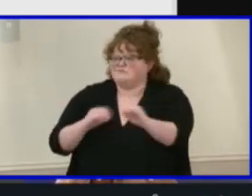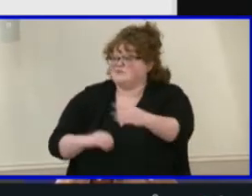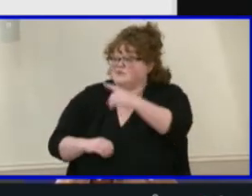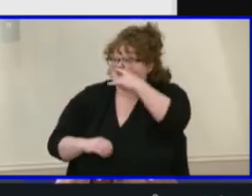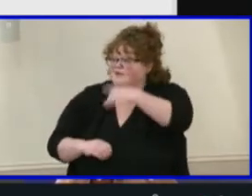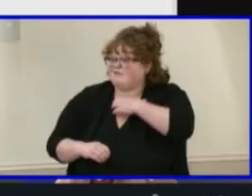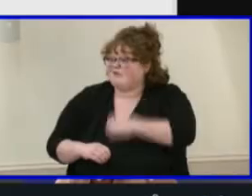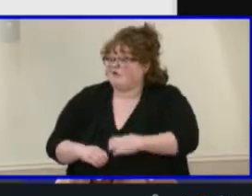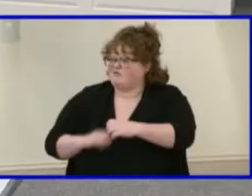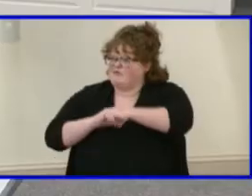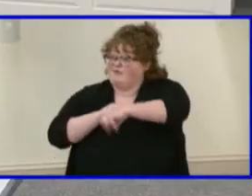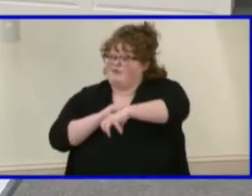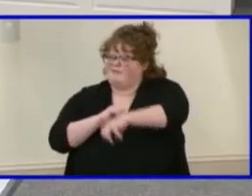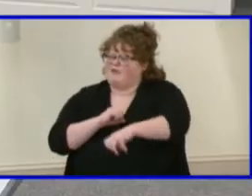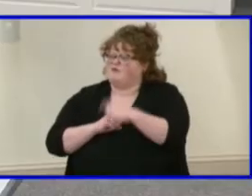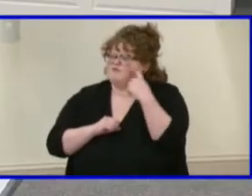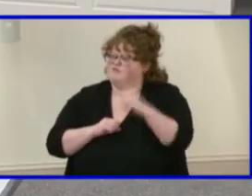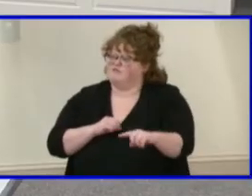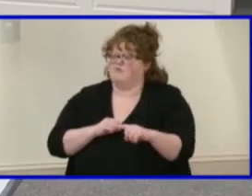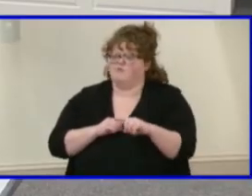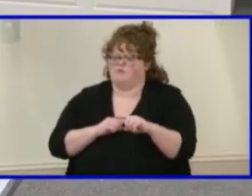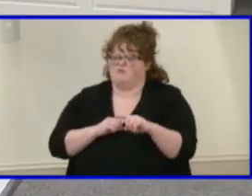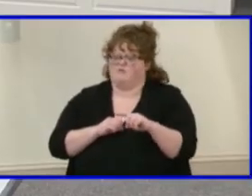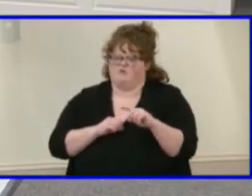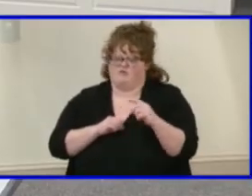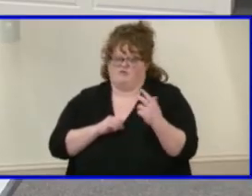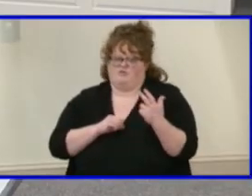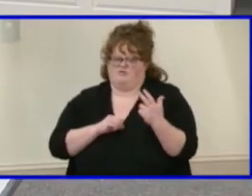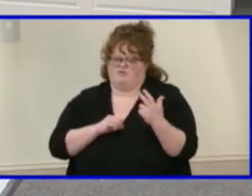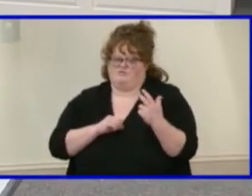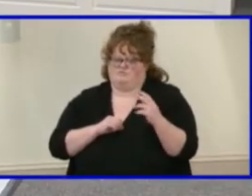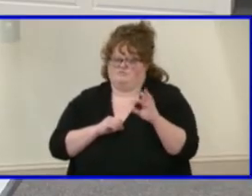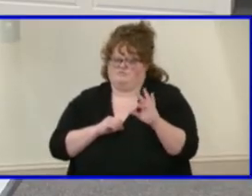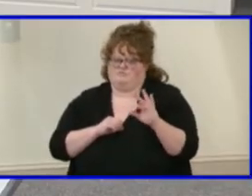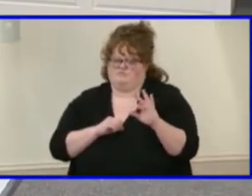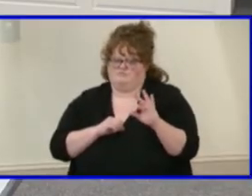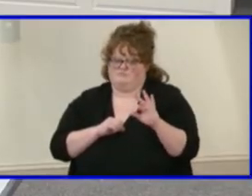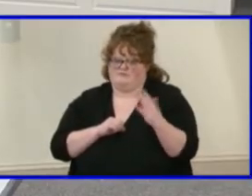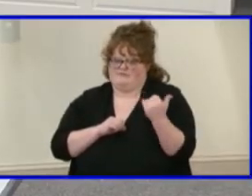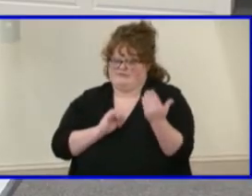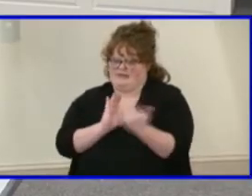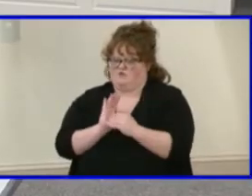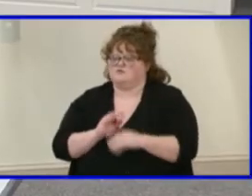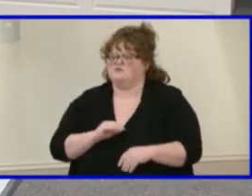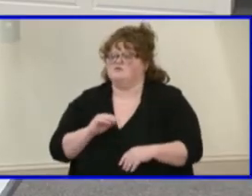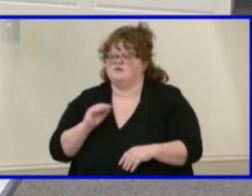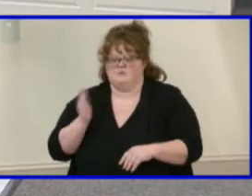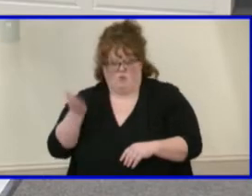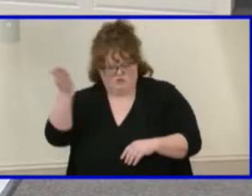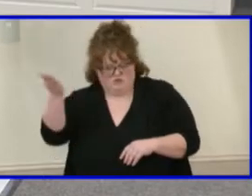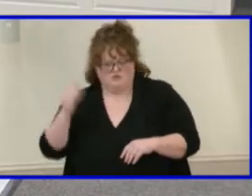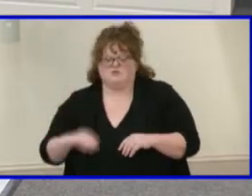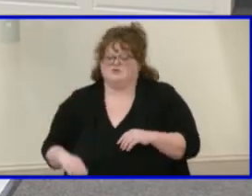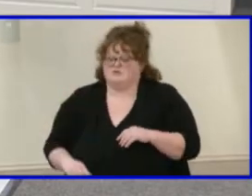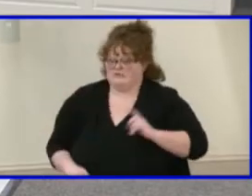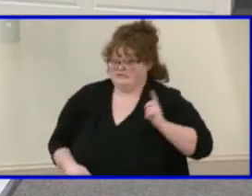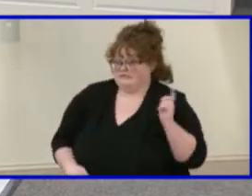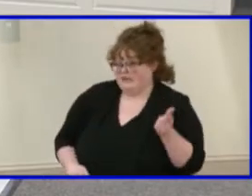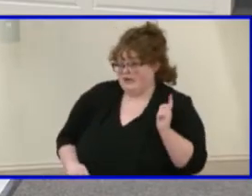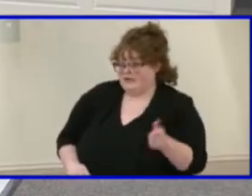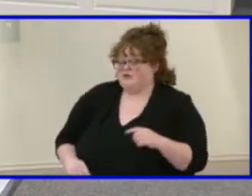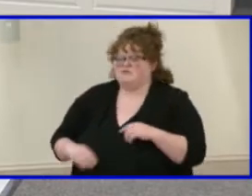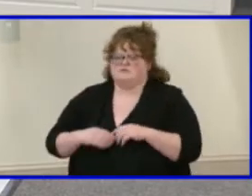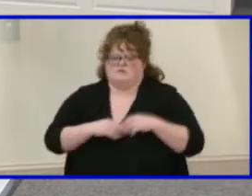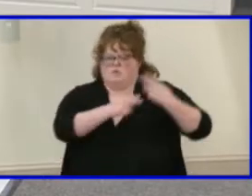in the amount of $15,000? Second. And moved by Mrs. Ogburn. Is there a second? Second. Seconded by Mrs. Kinsella.